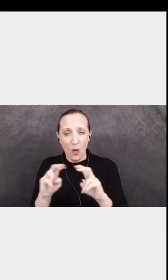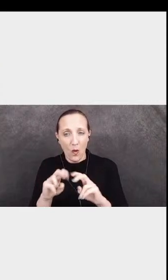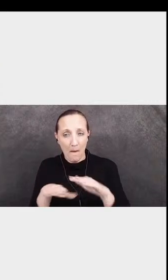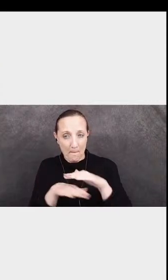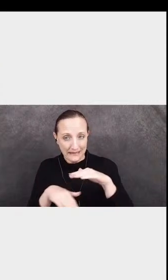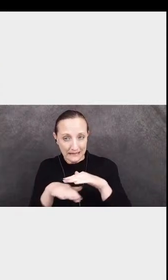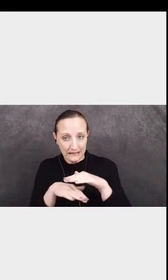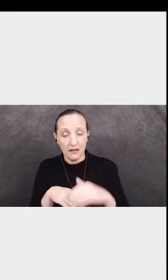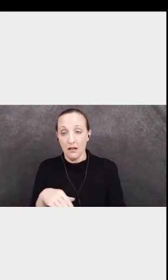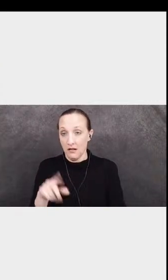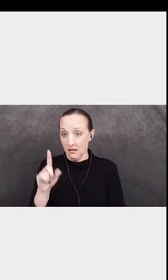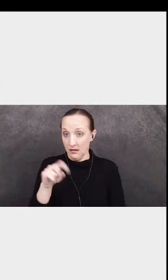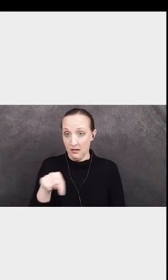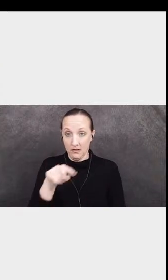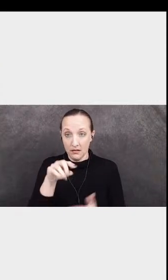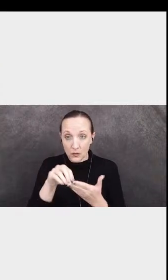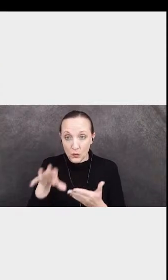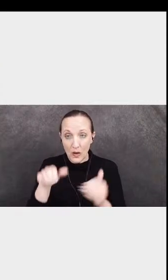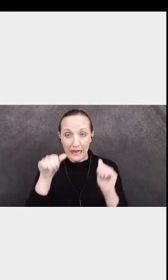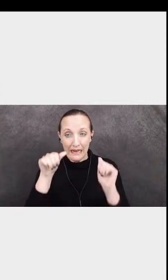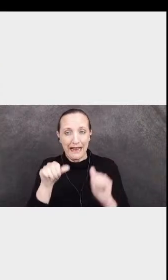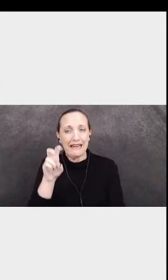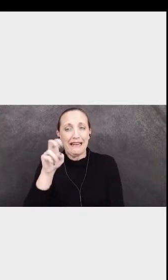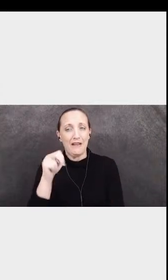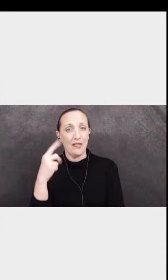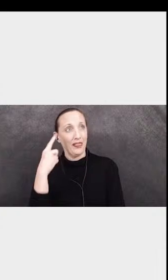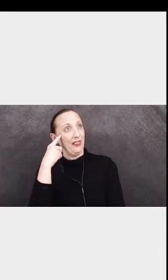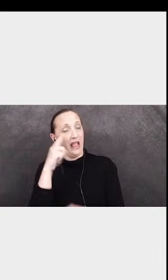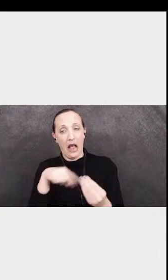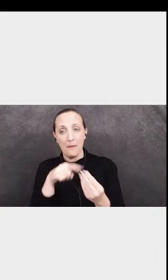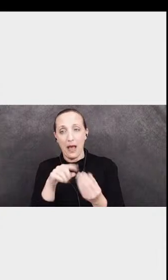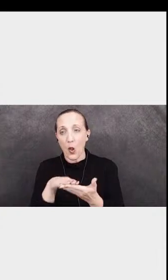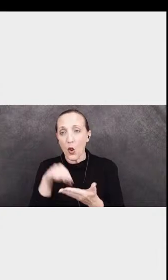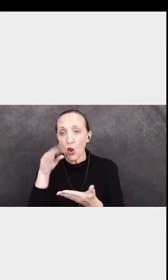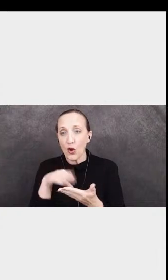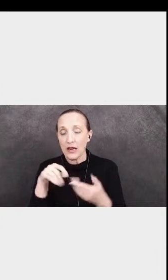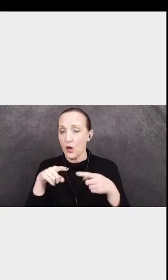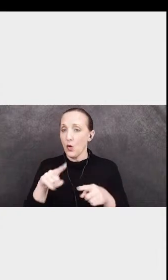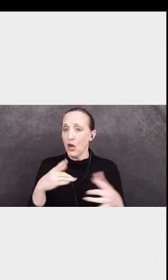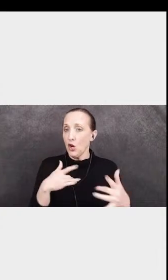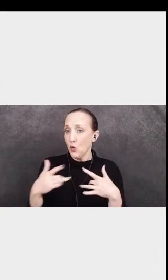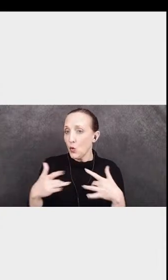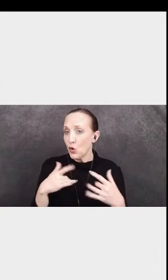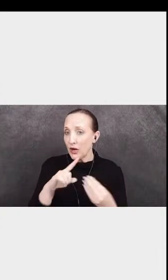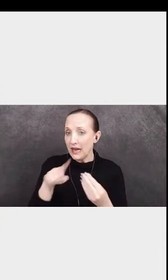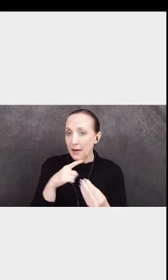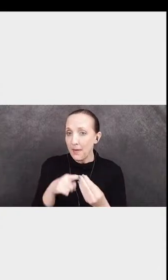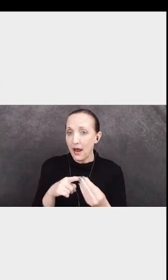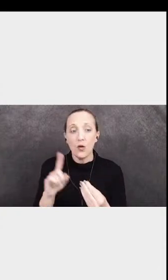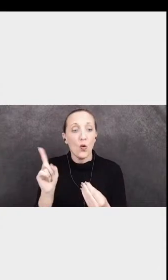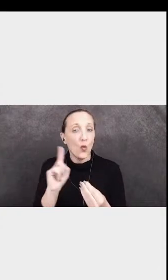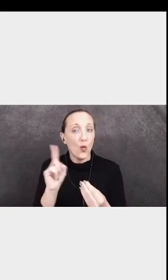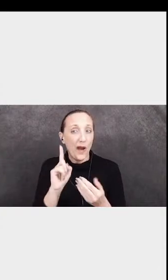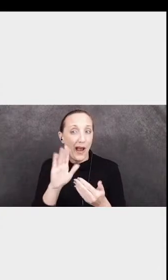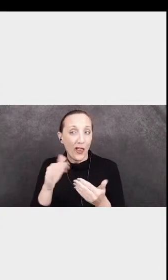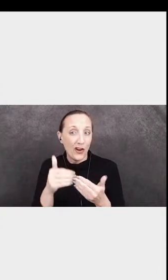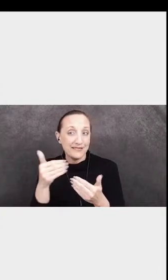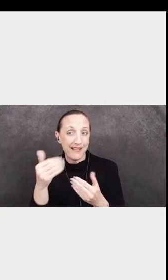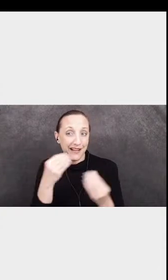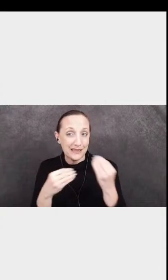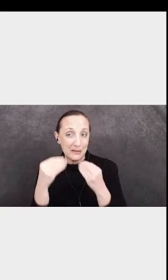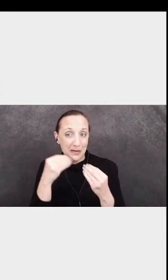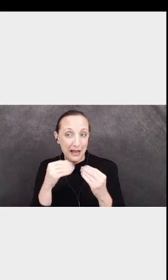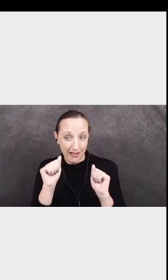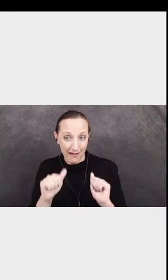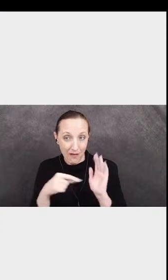in a place where they can even begin to think about learning when they're worried about perhaps where their next meal may be coming from.